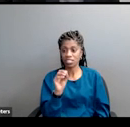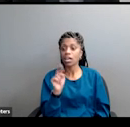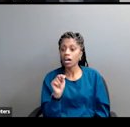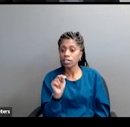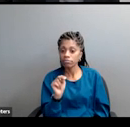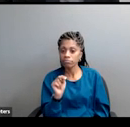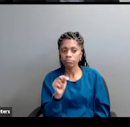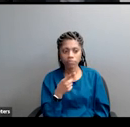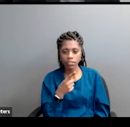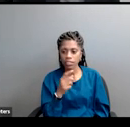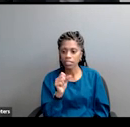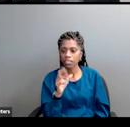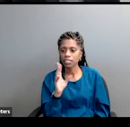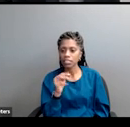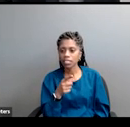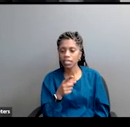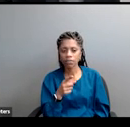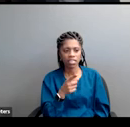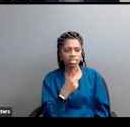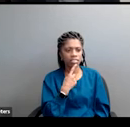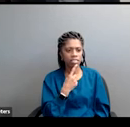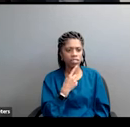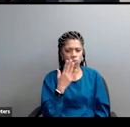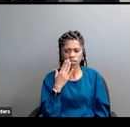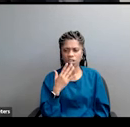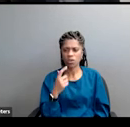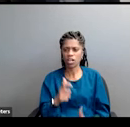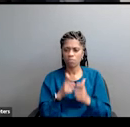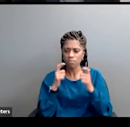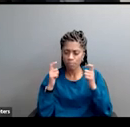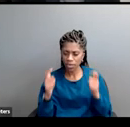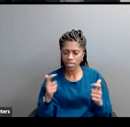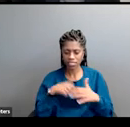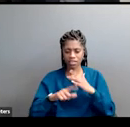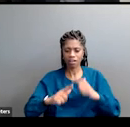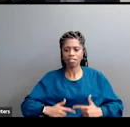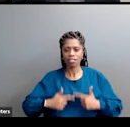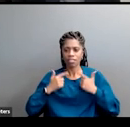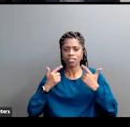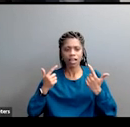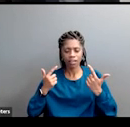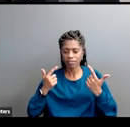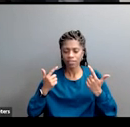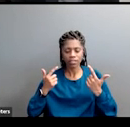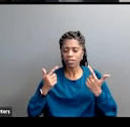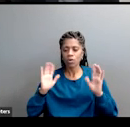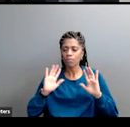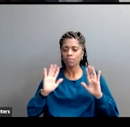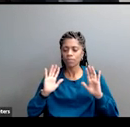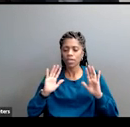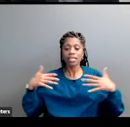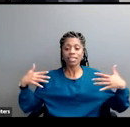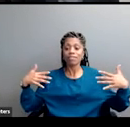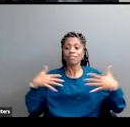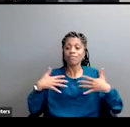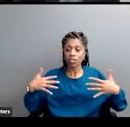in all of our lives, no matter what race we are, are those who promote fear of immigrants while they laugh